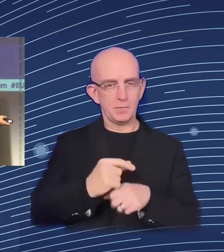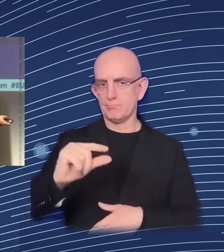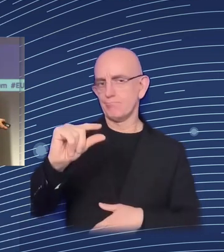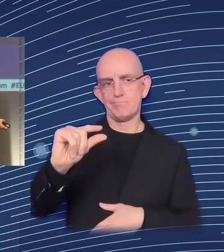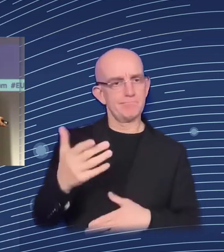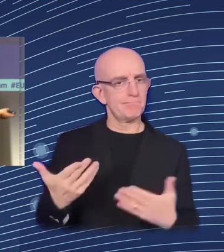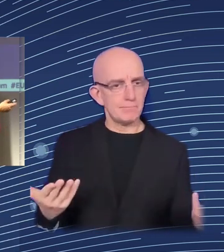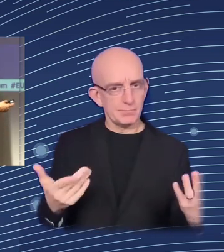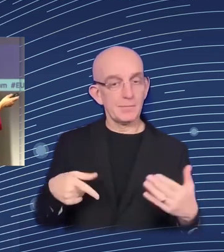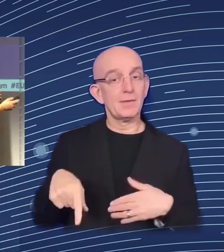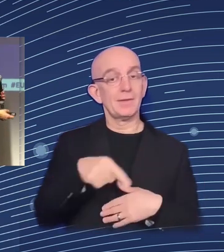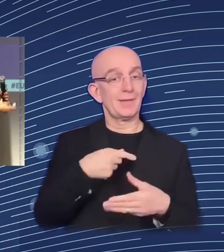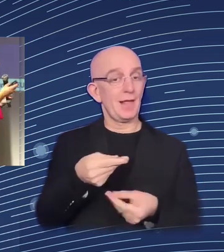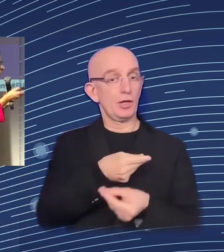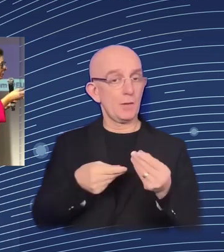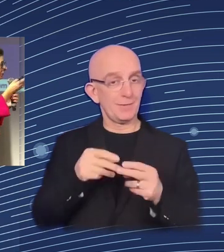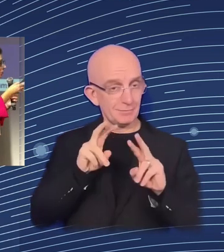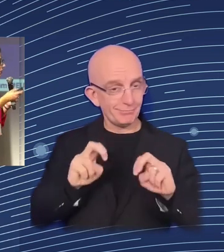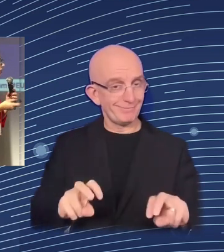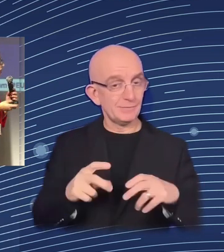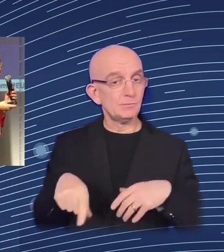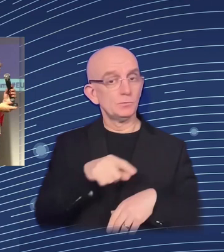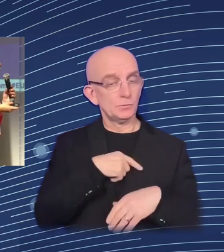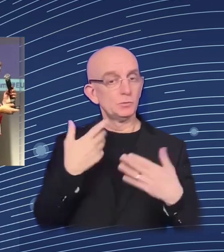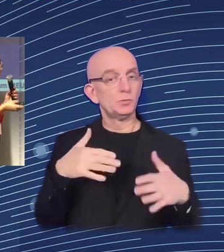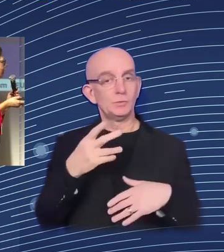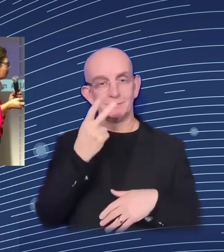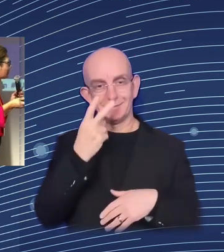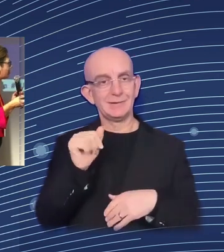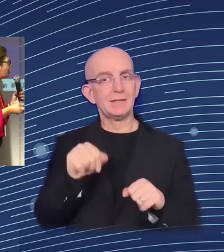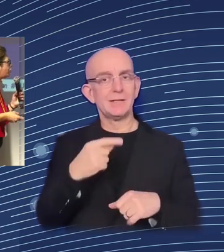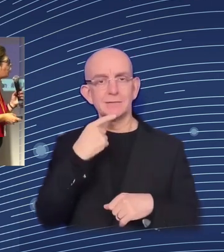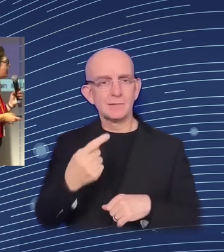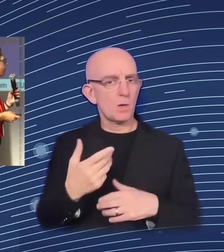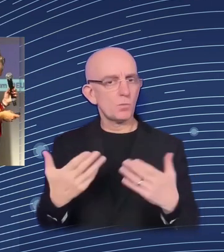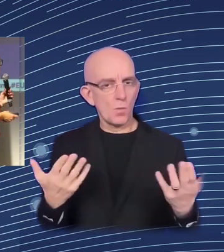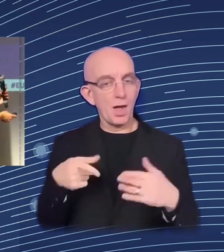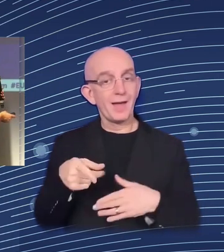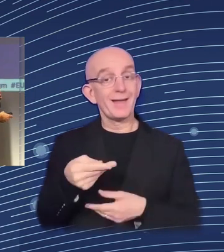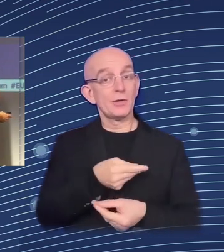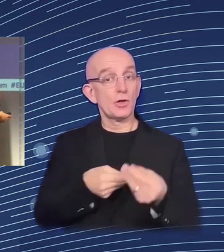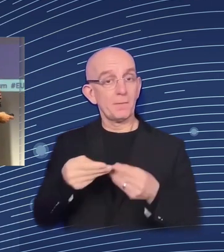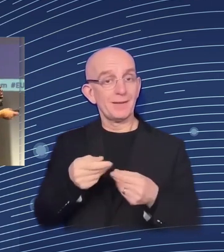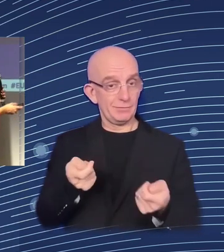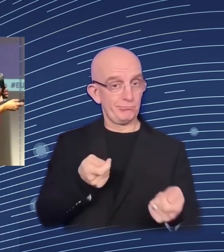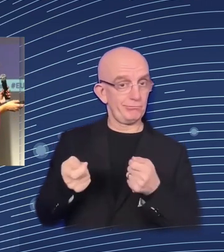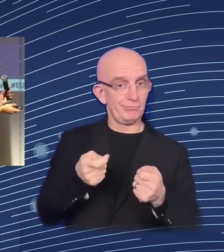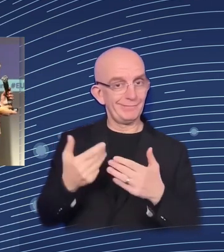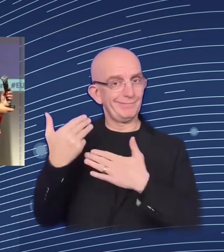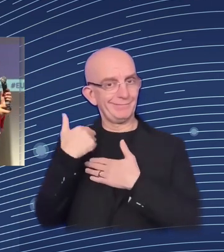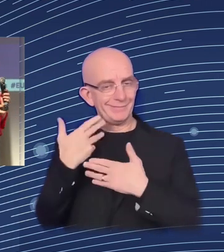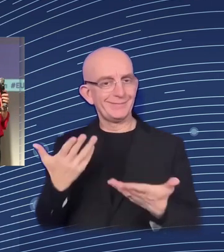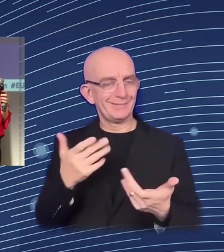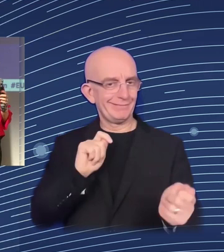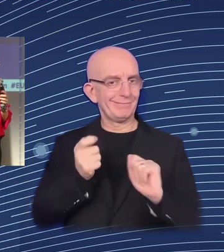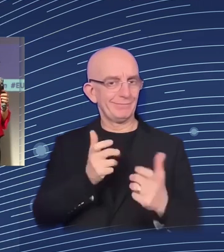do or to deal with, to adapt and to deal with the digital transformation well, because there was no major impact. But you could also